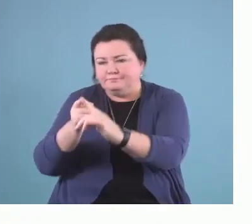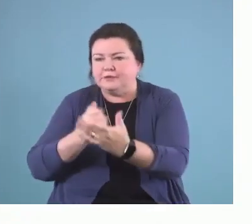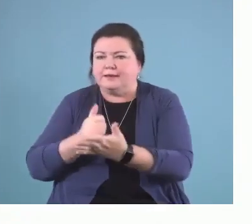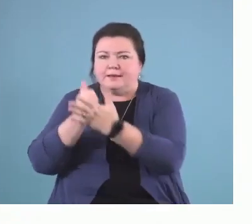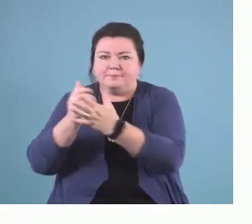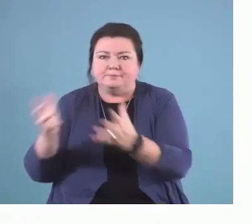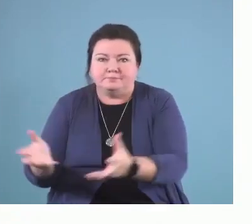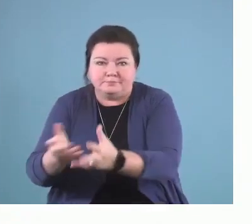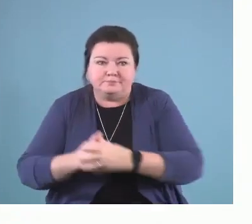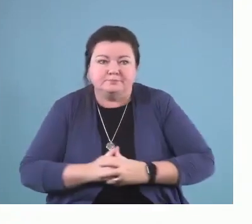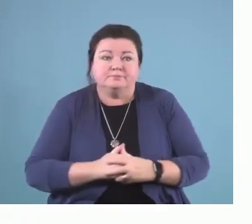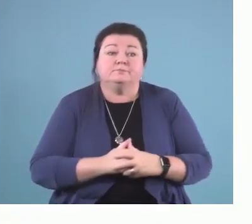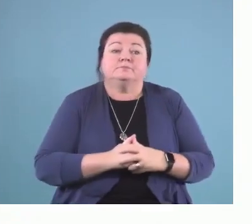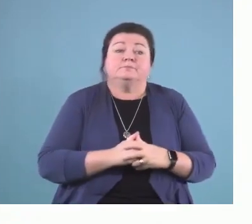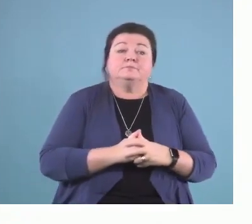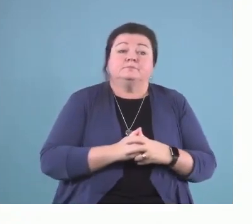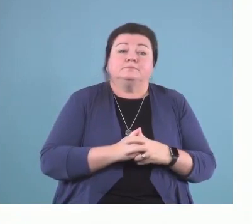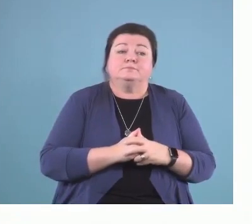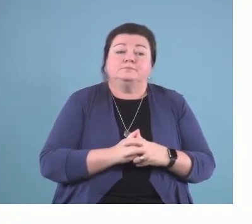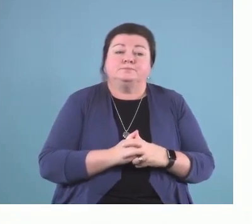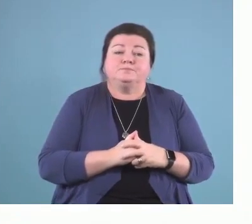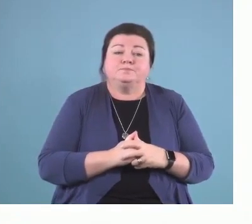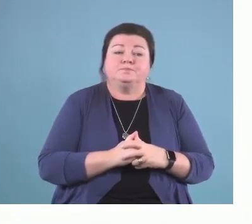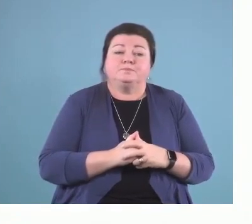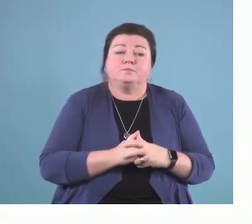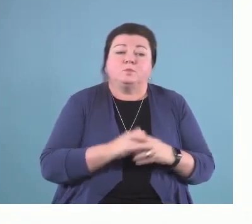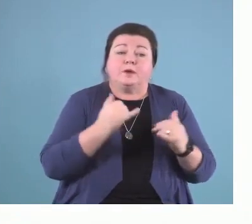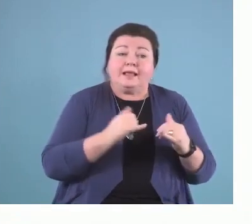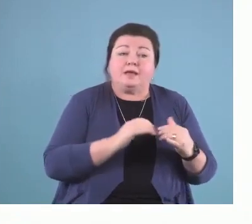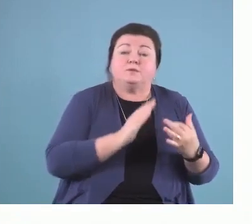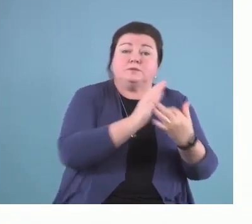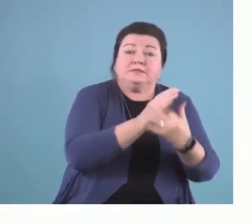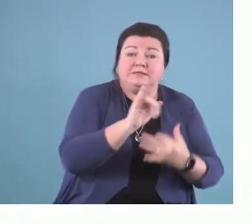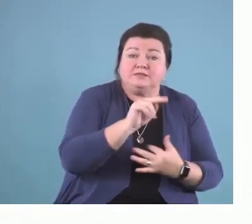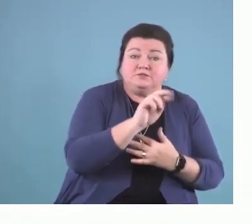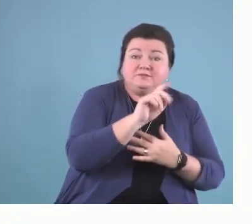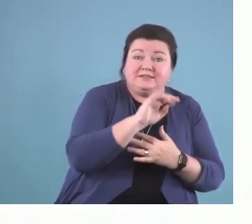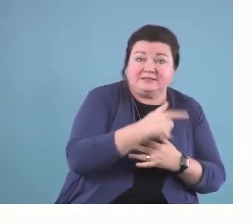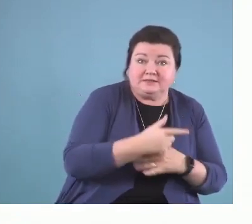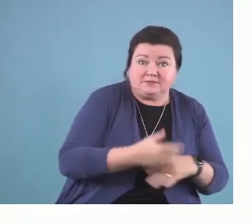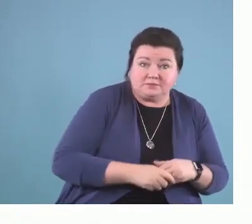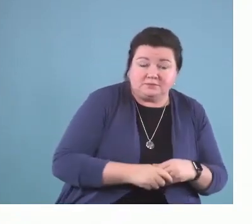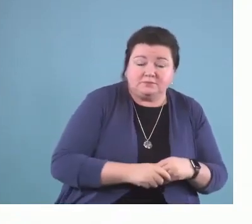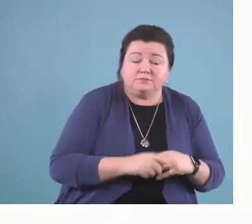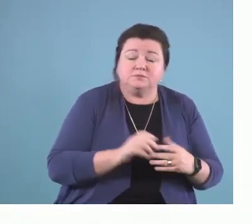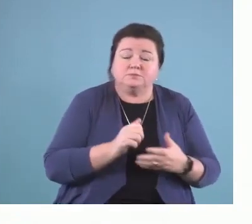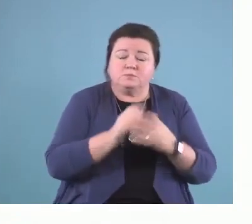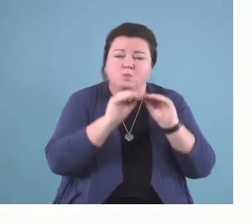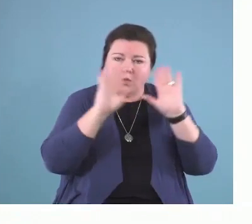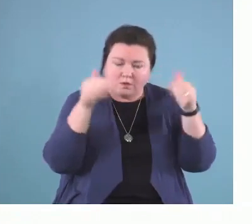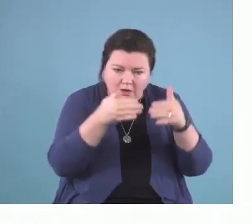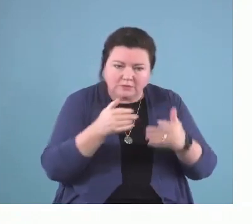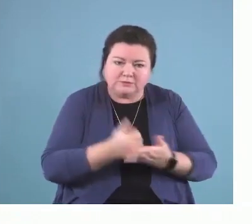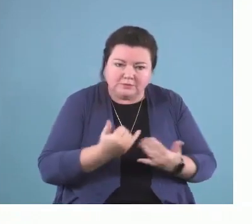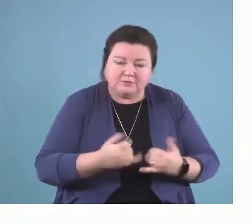of the areas getting a great deal of attention right now. Children and parents live in context, family